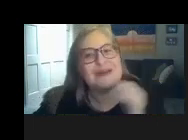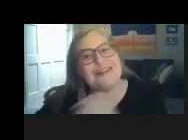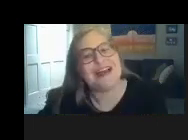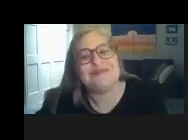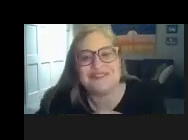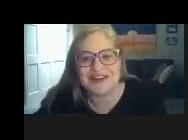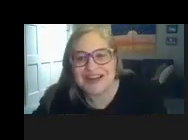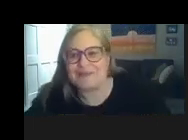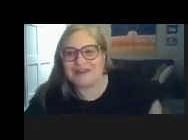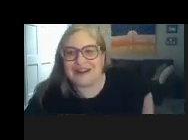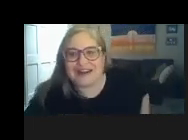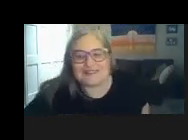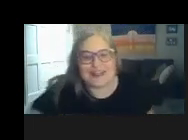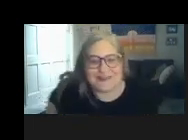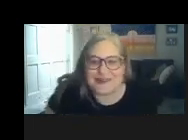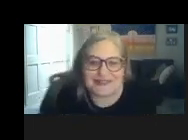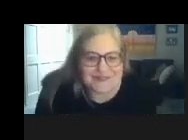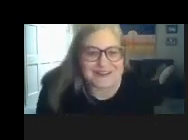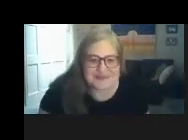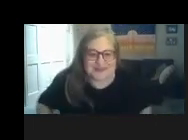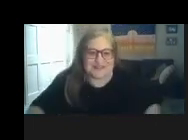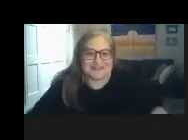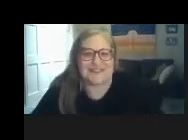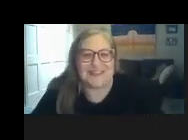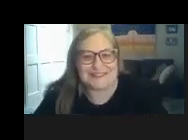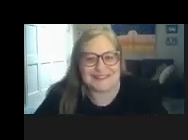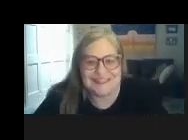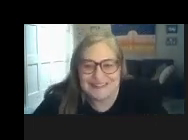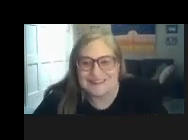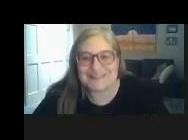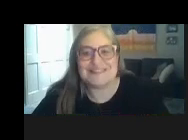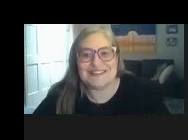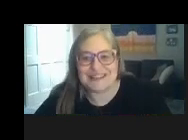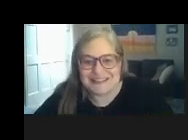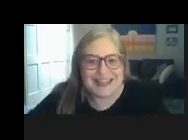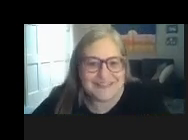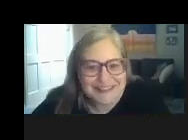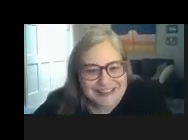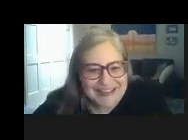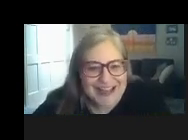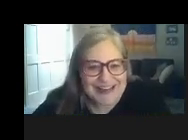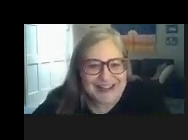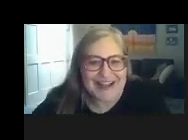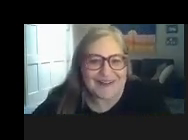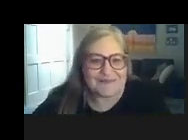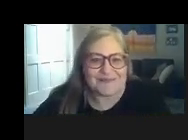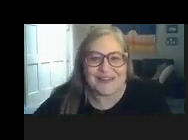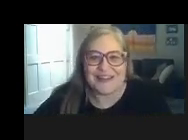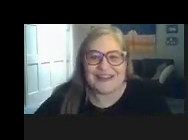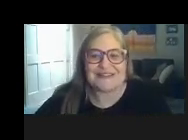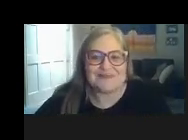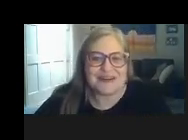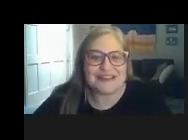bedtime just started happening right outside my door so my husband closed the door that was just in the nick of time anyway um